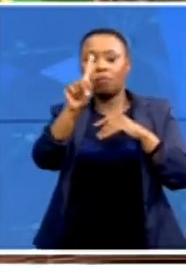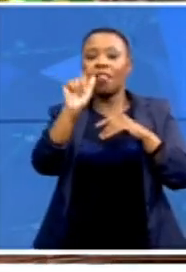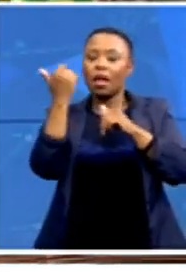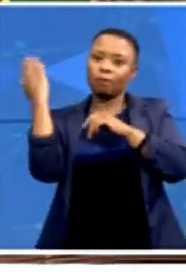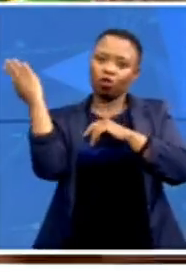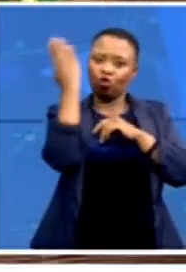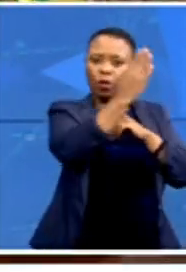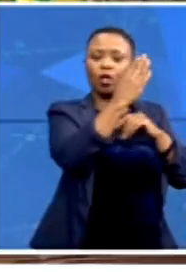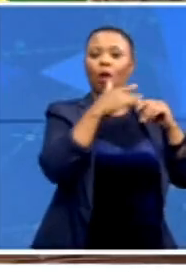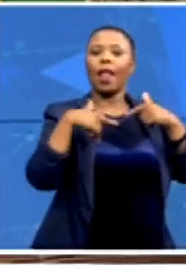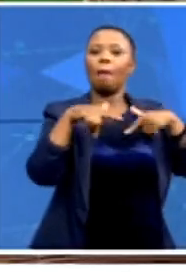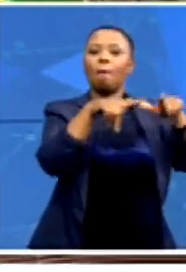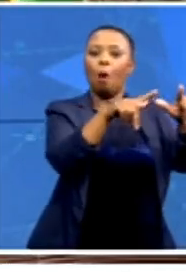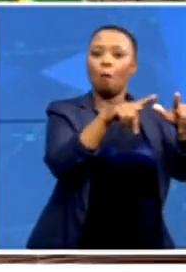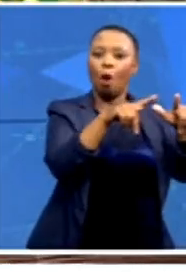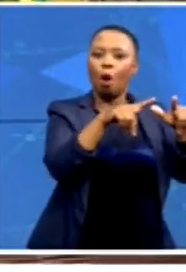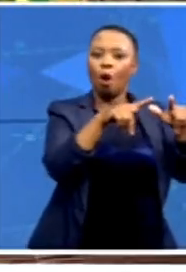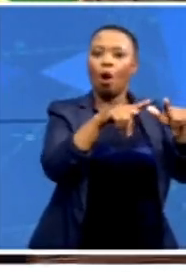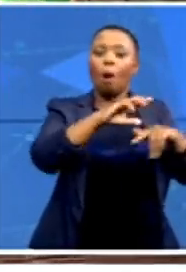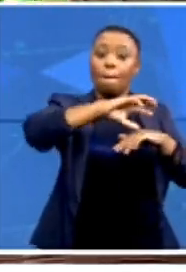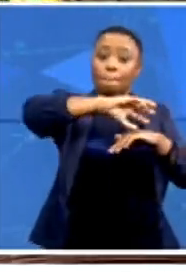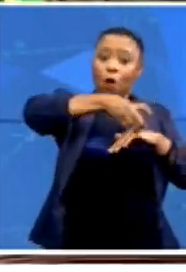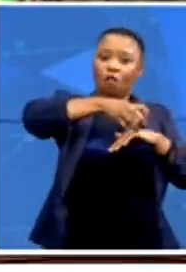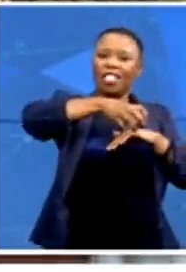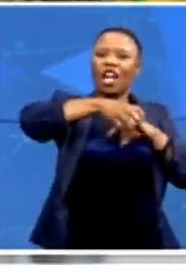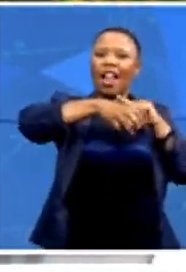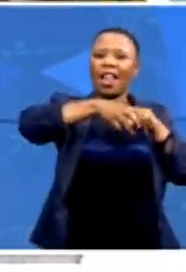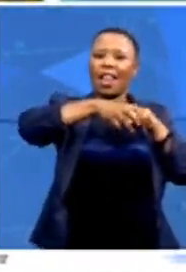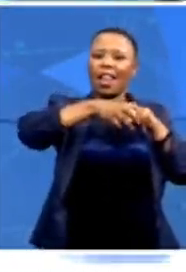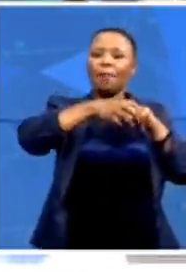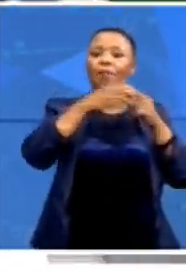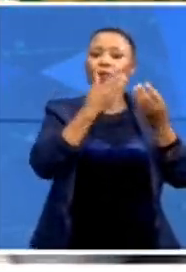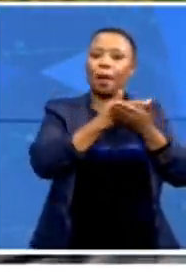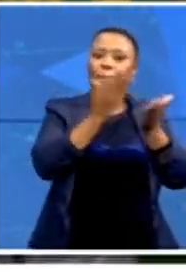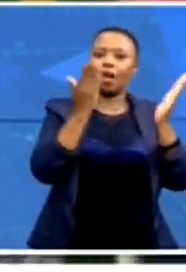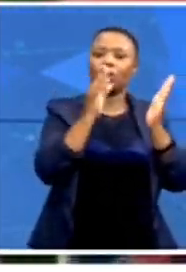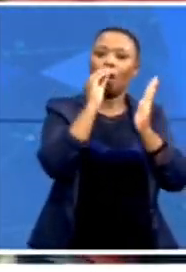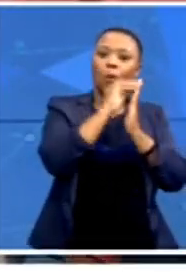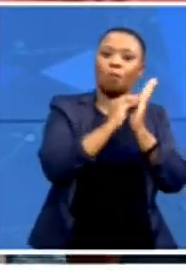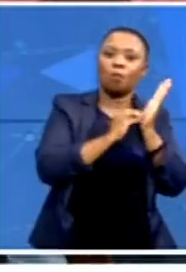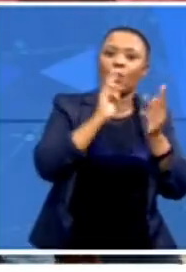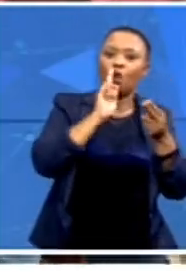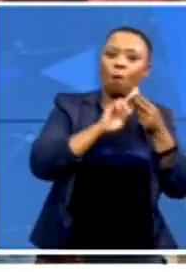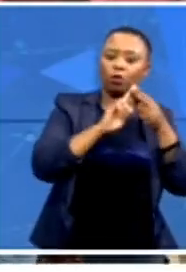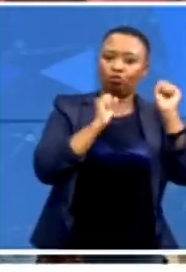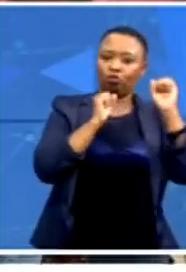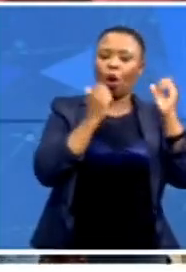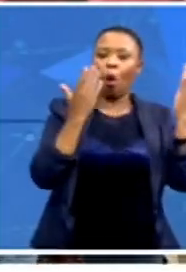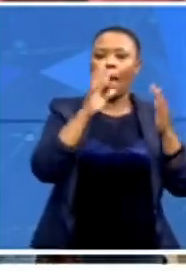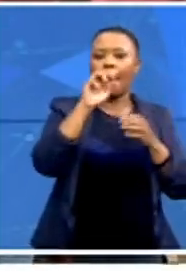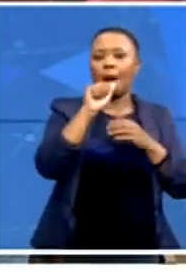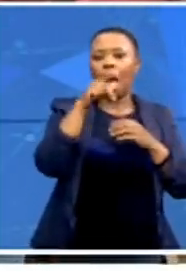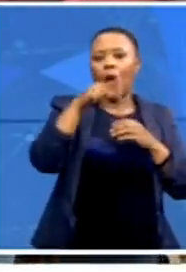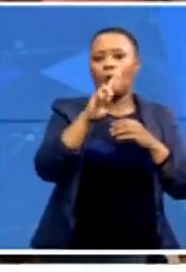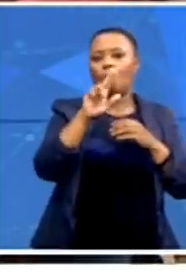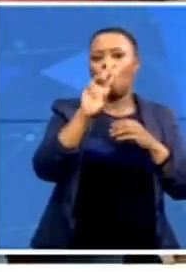provincial manifesto launch tomorrow in Mokopani. Well, thank you so much. There you go, Blaine. PAC lead Amzoni Lenyonza